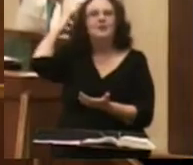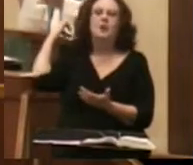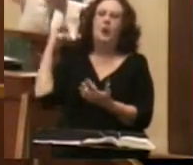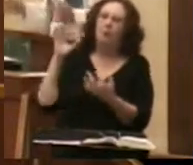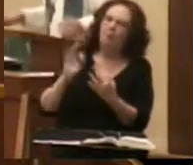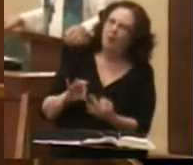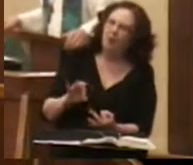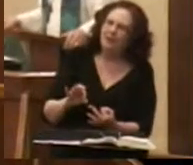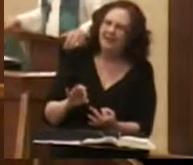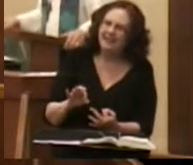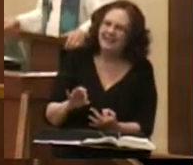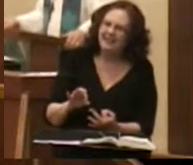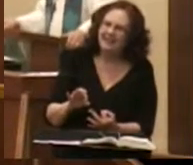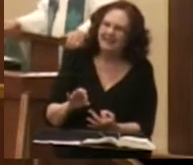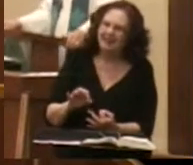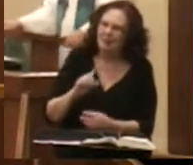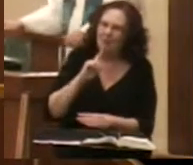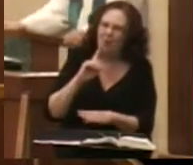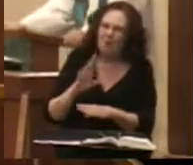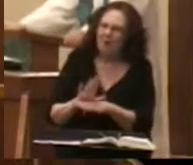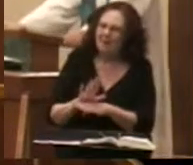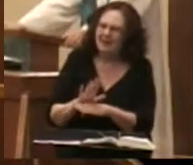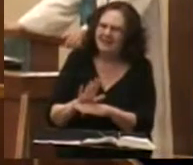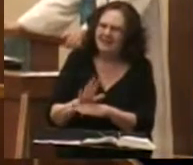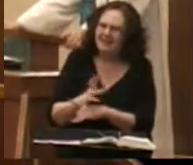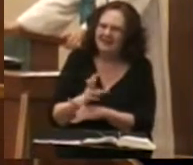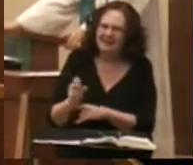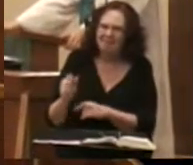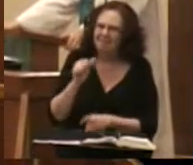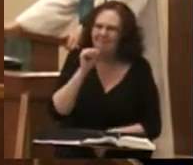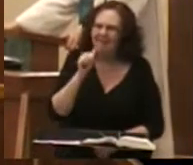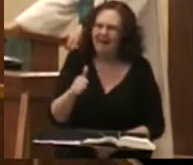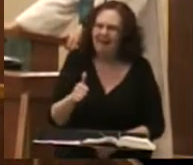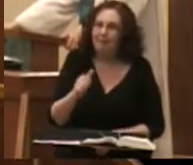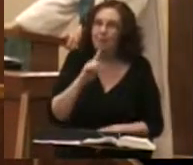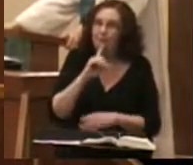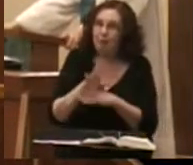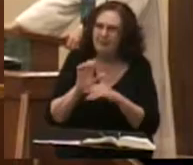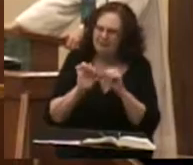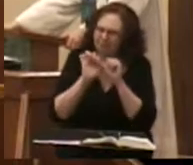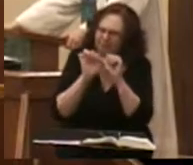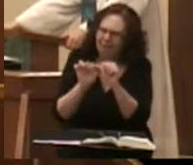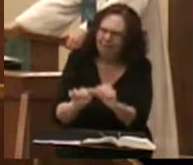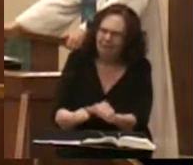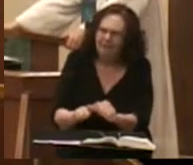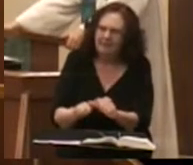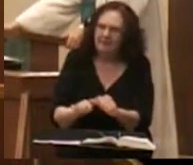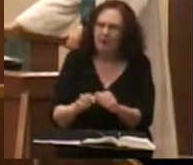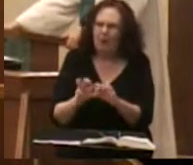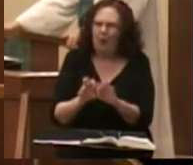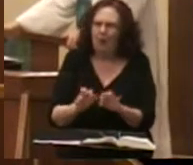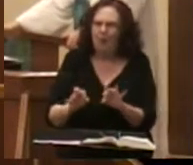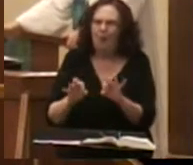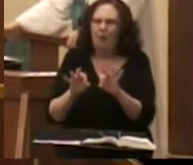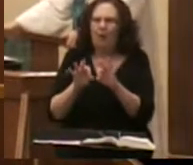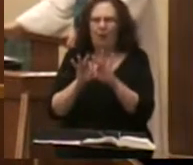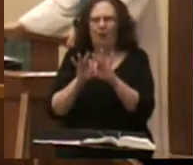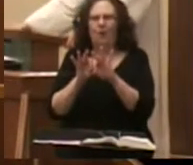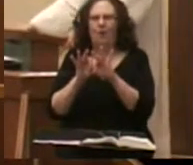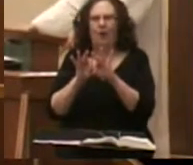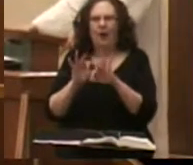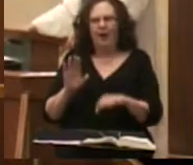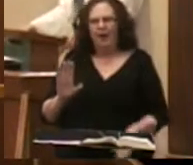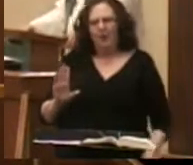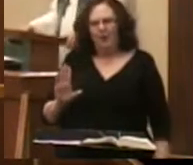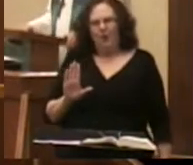and unperishable promise it is worth far more than anything else in this world it is yours